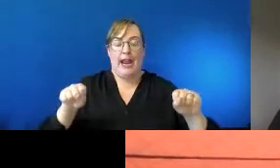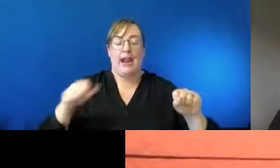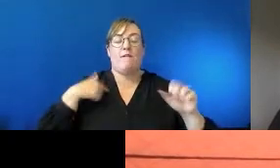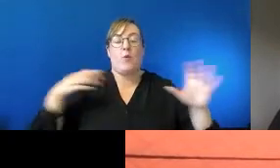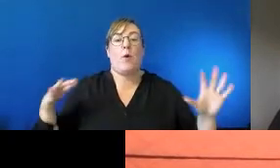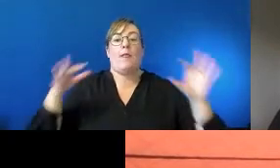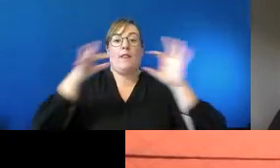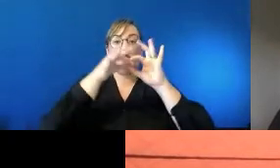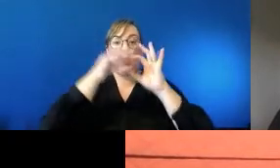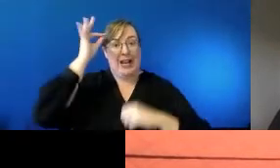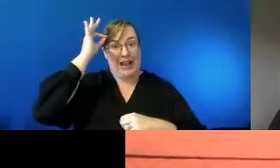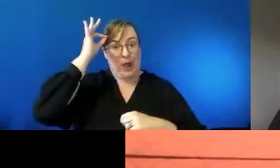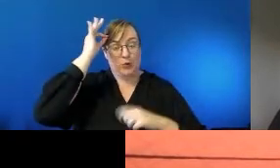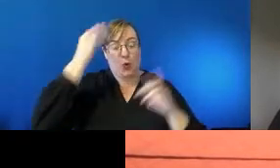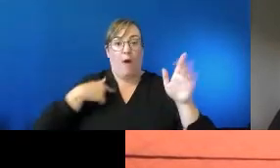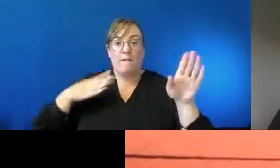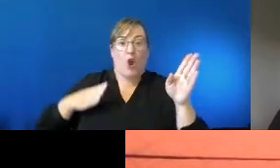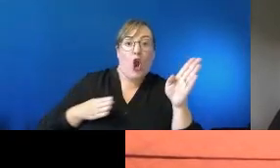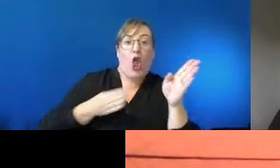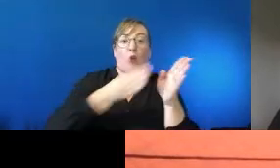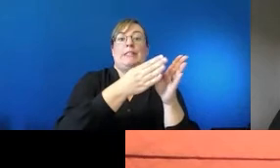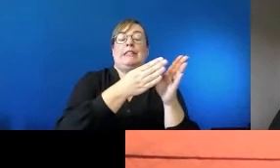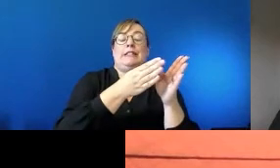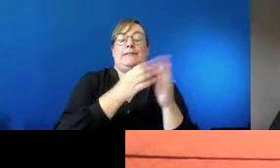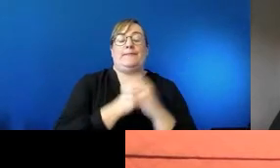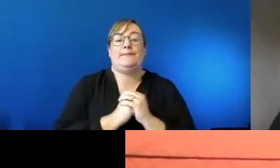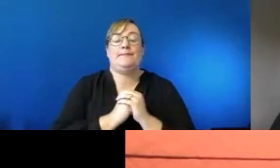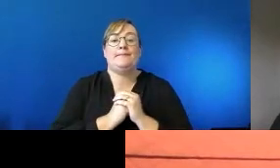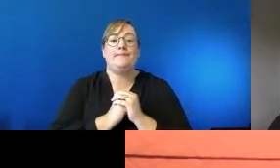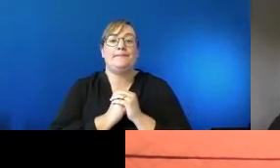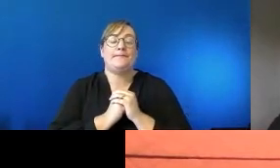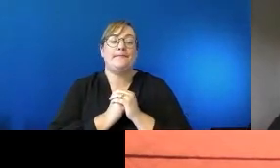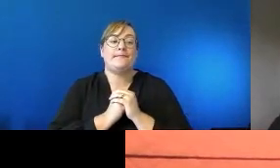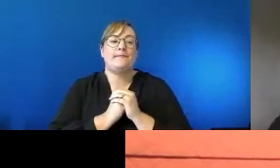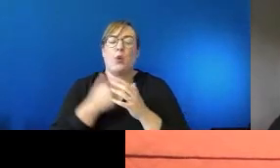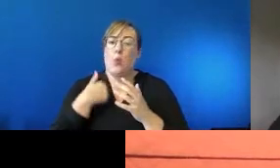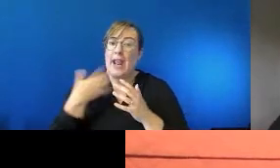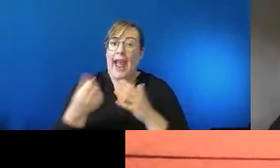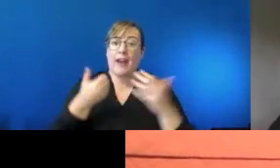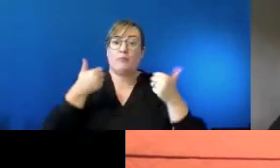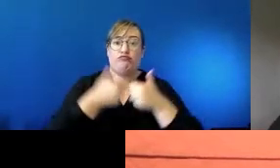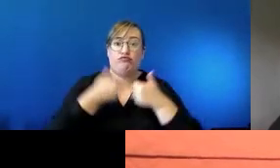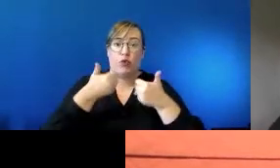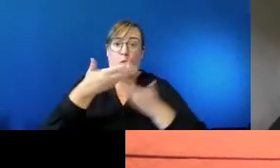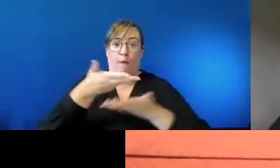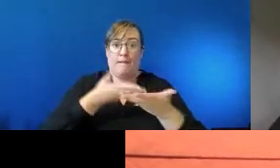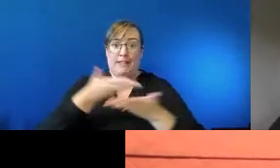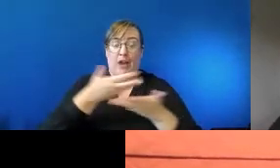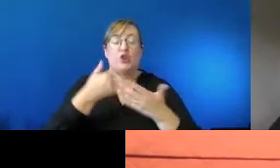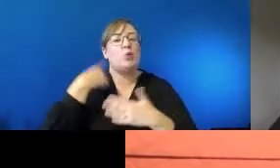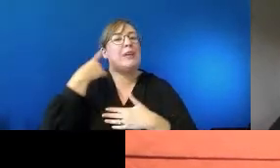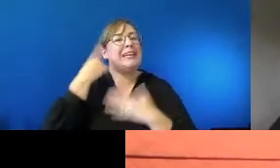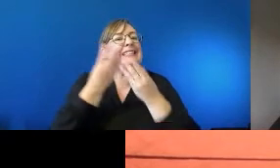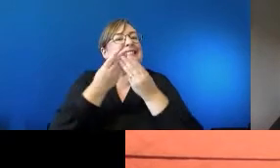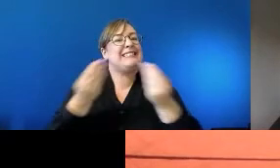on Closing the Gap. We had quite an extensive conversation, only some of which you'll hear here, but she